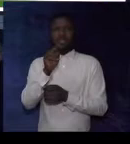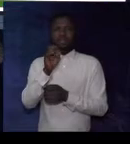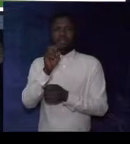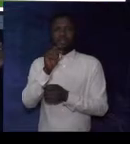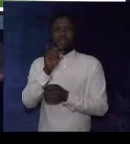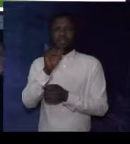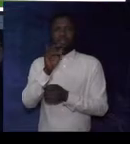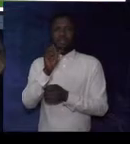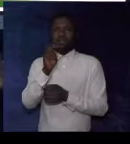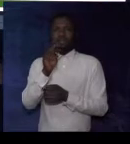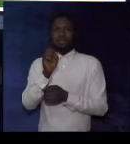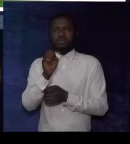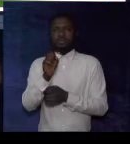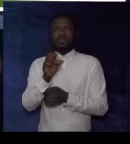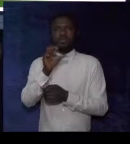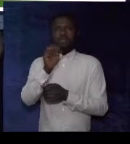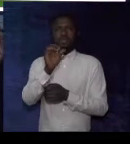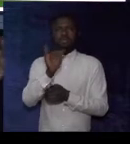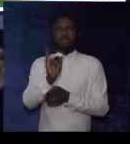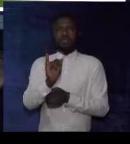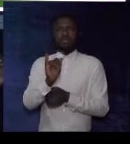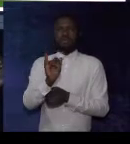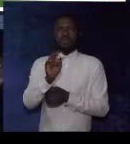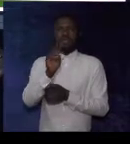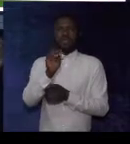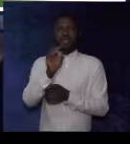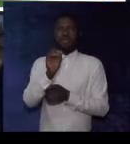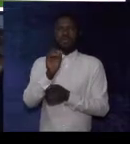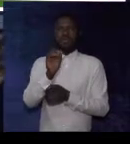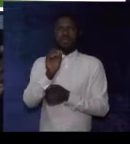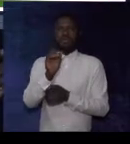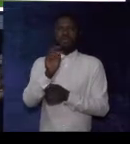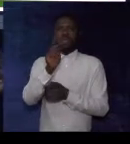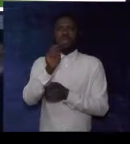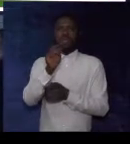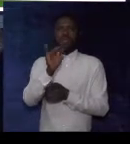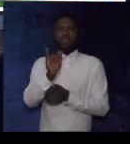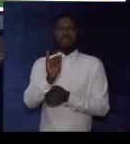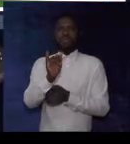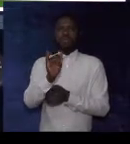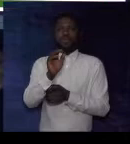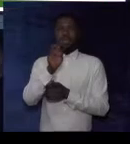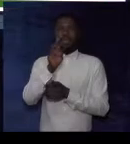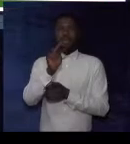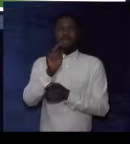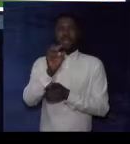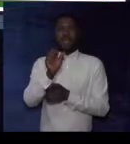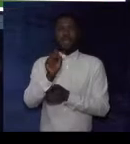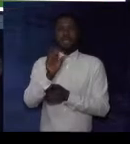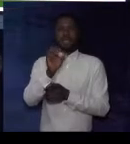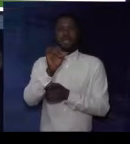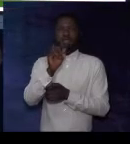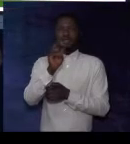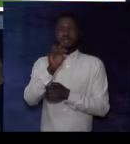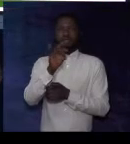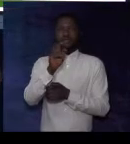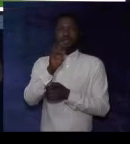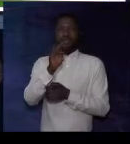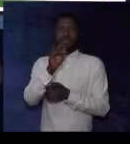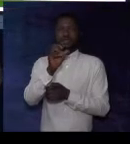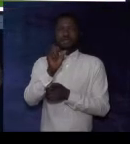Synonyms. It is spelled S-Y-N-O-N-Y-M-S.